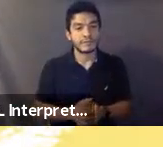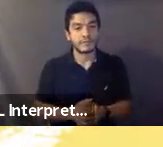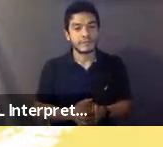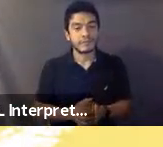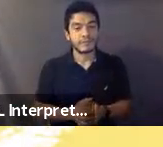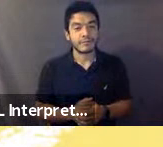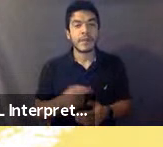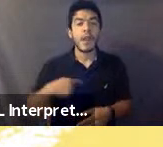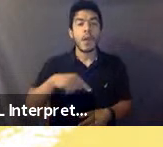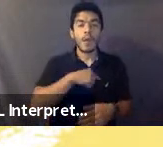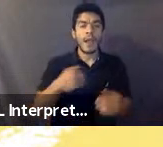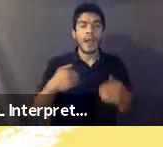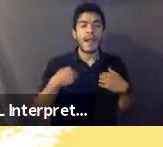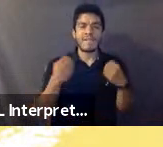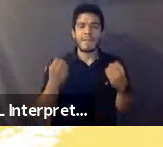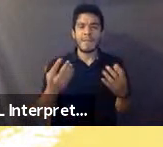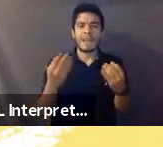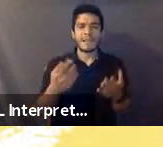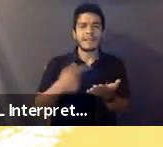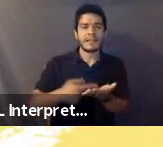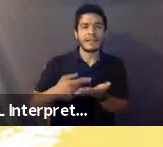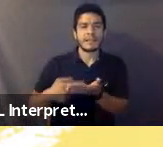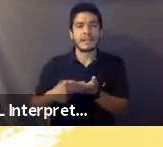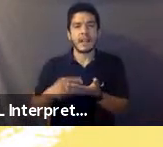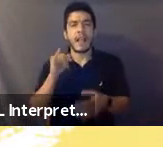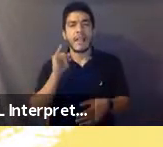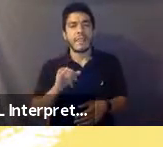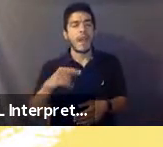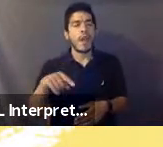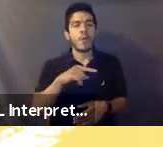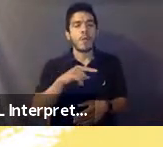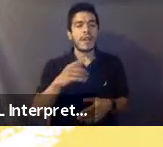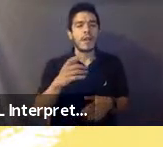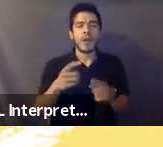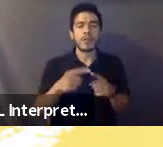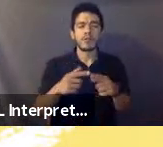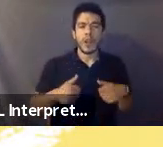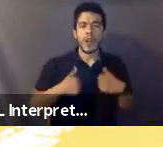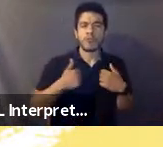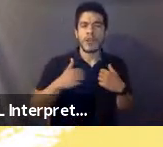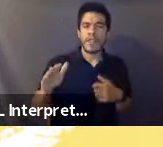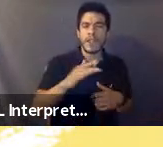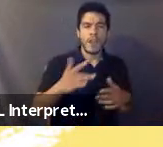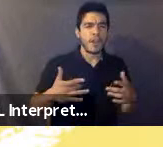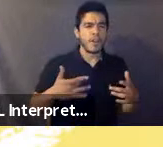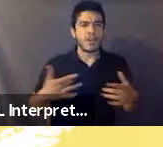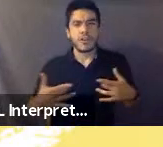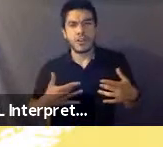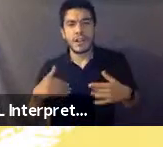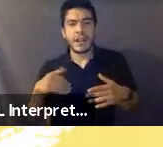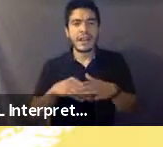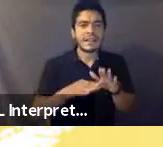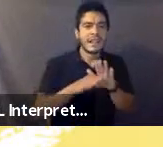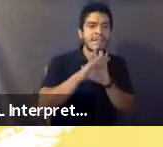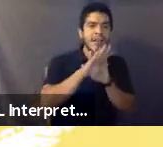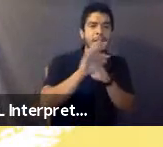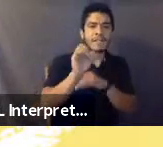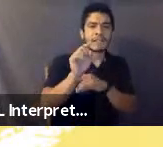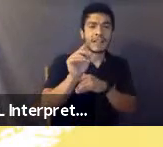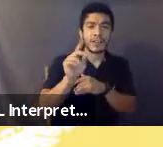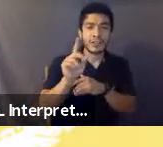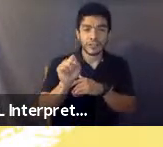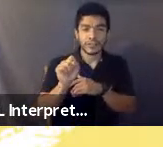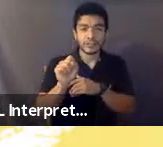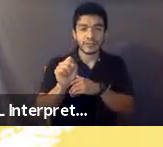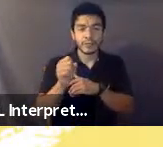We had many discussions that were held to address concerns raised in the development of the